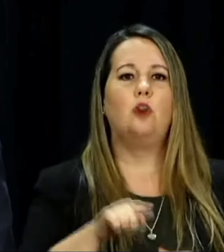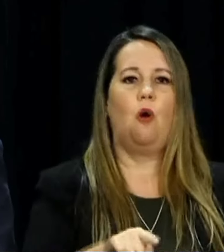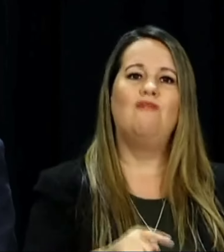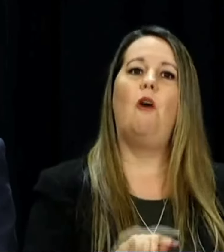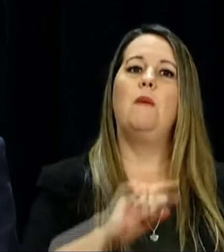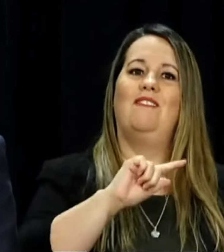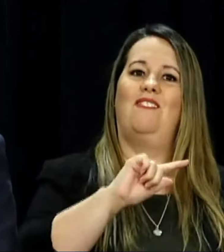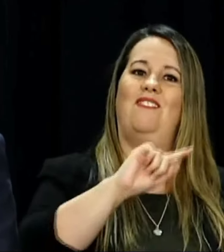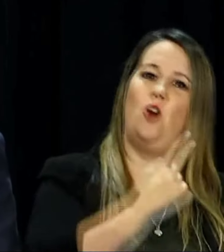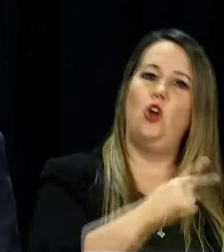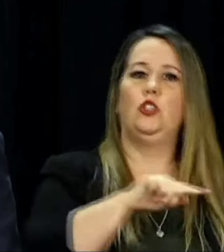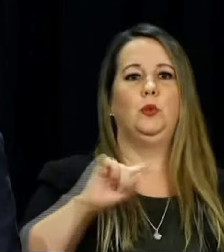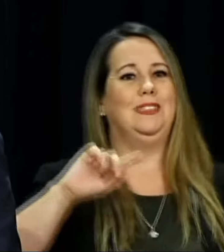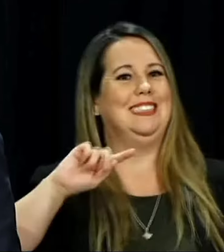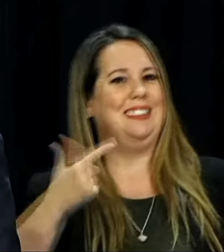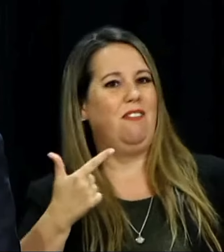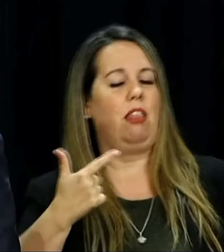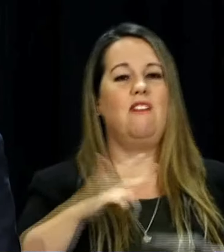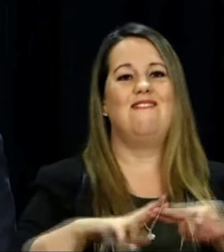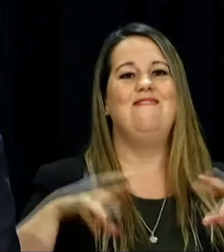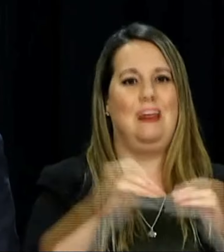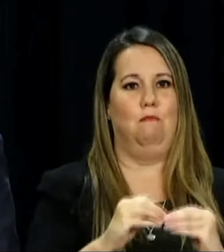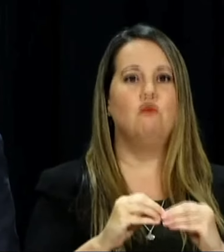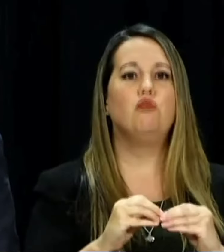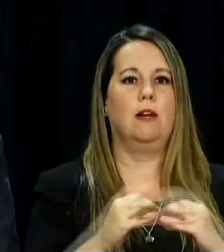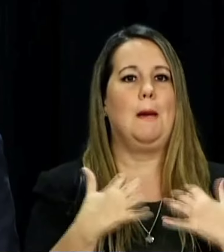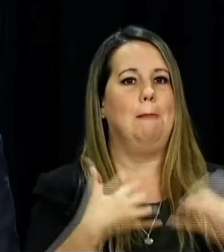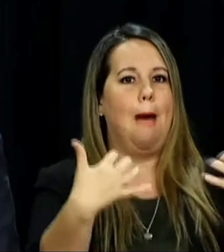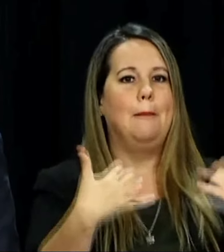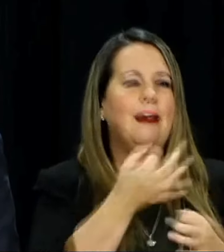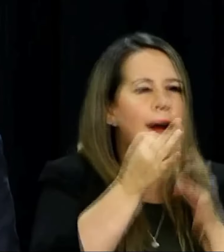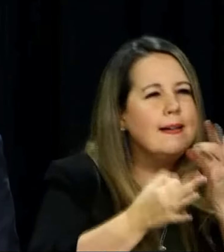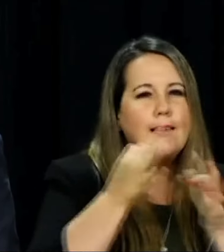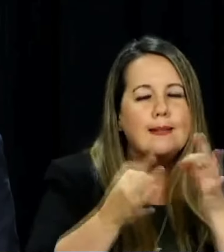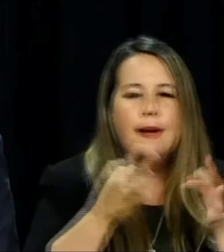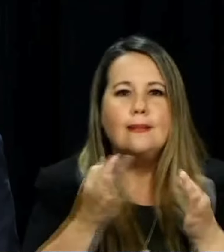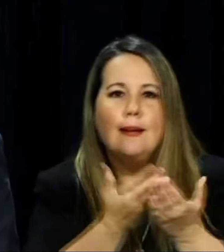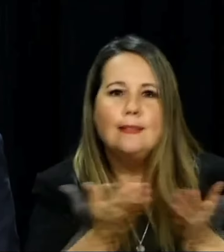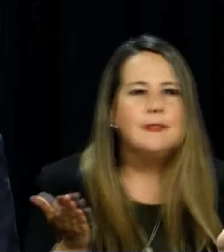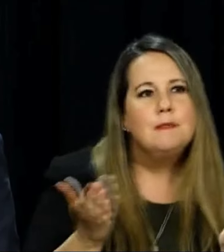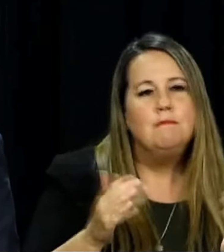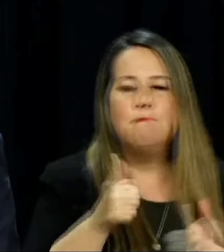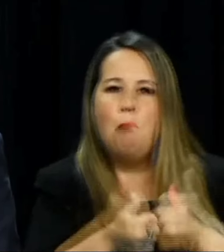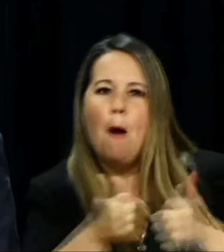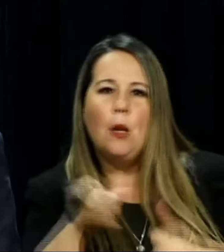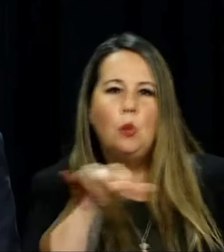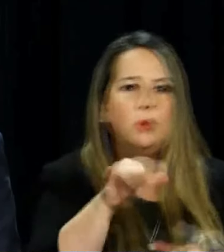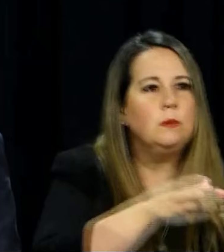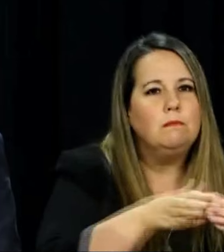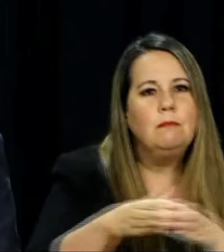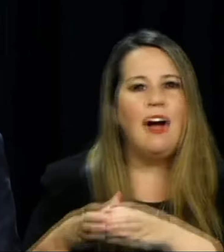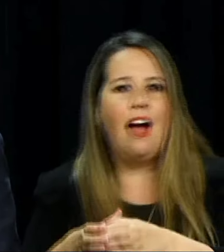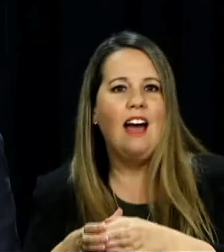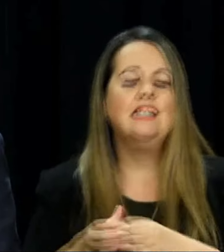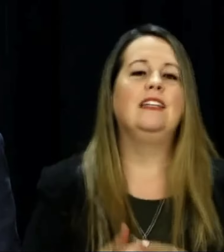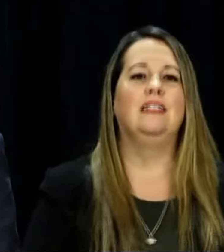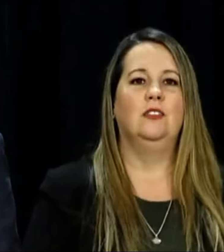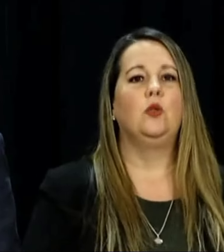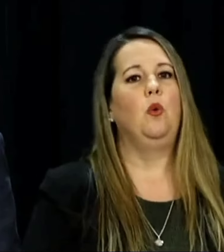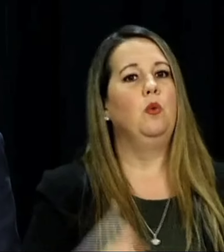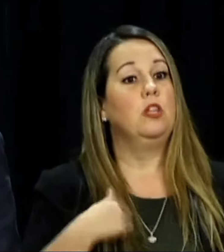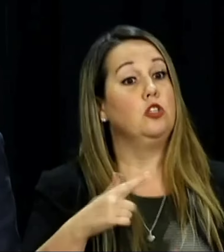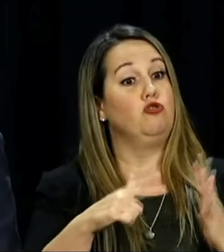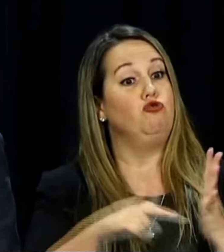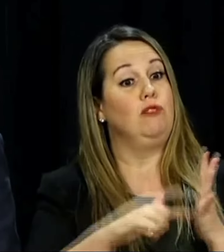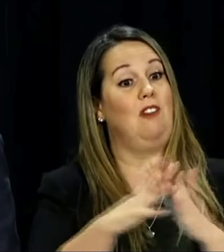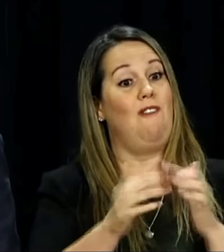obviously around the Waitangi time, the conversation about the Treaty's Principle Bill. Are you worried that given that we've seen such a rise in